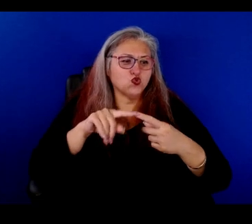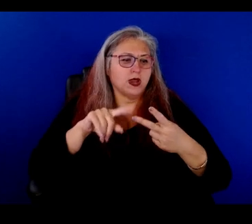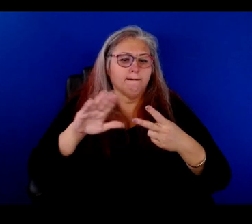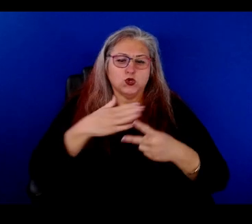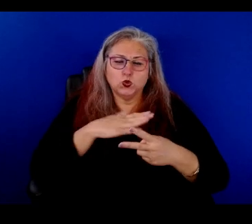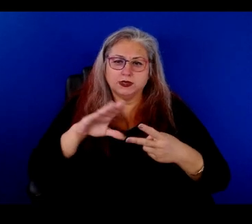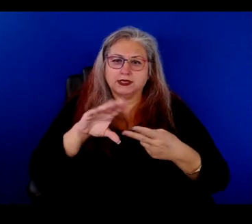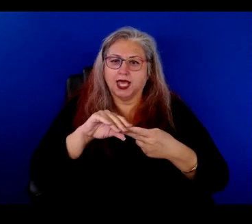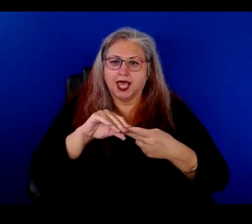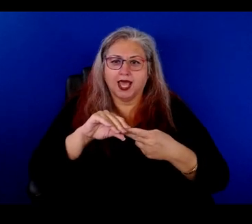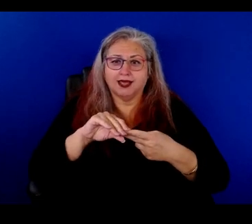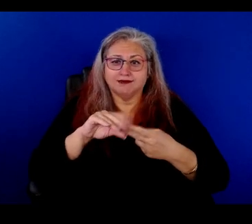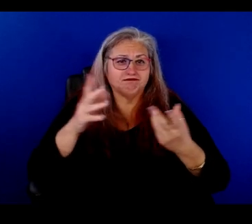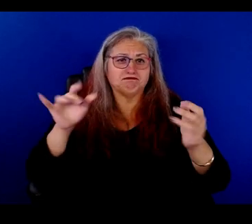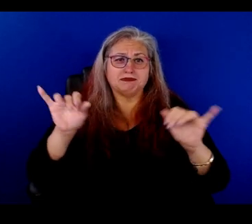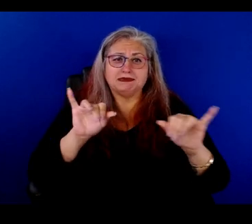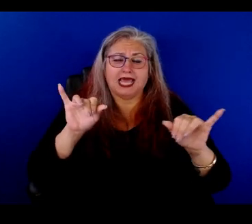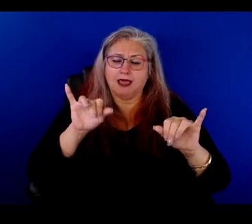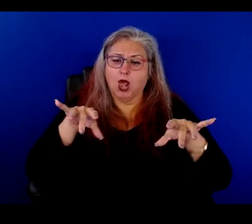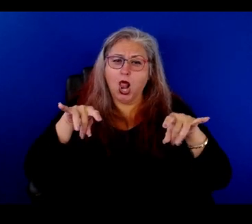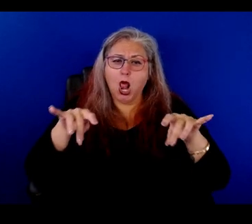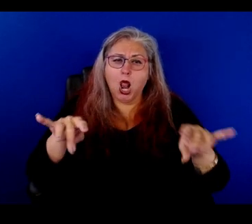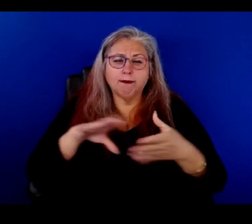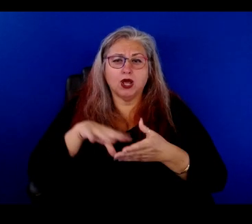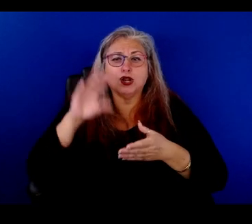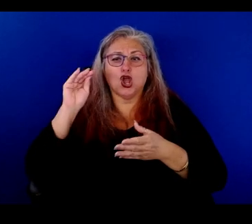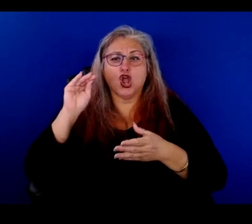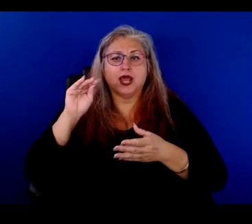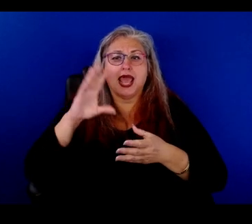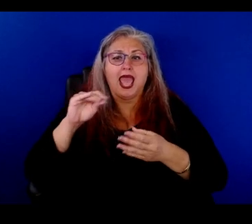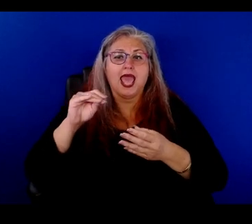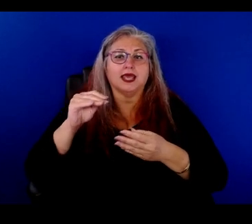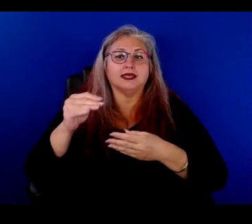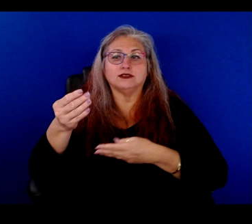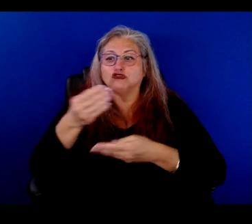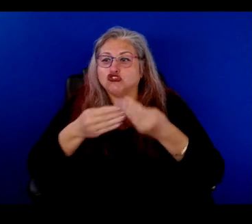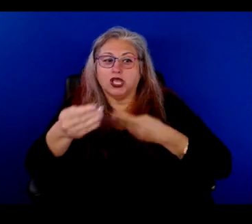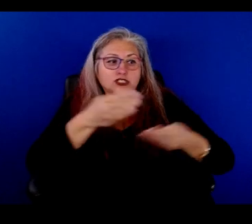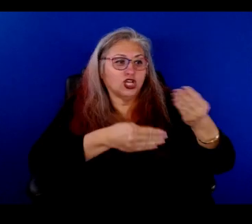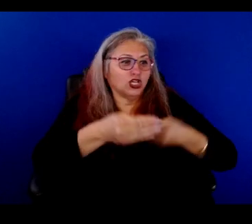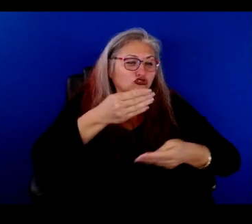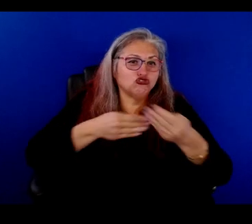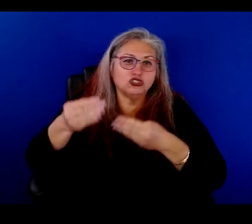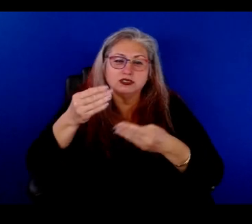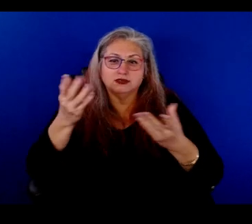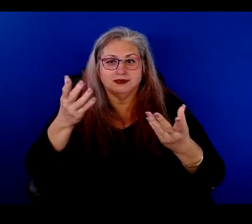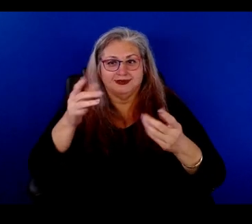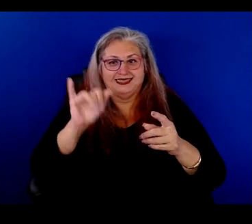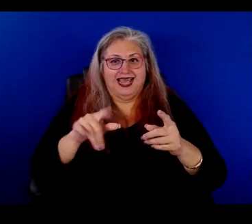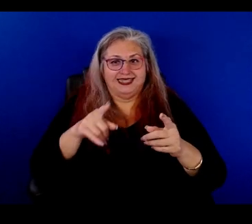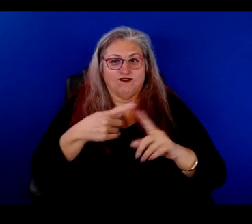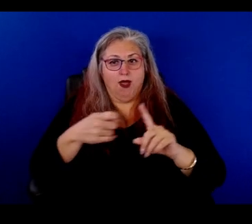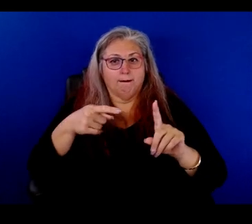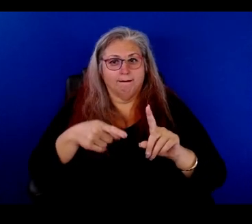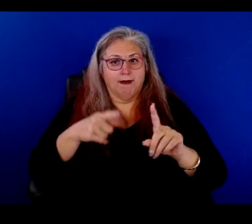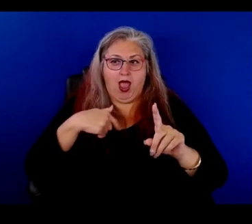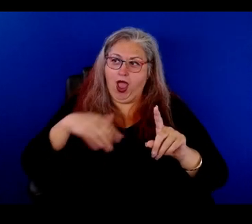music and it's, it's the same. You just learn and we, uh, exchange culturas, you know, that's, that's where that came from. And